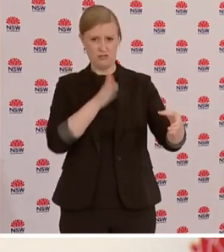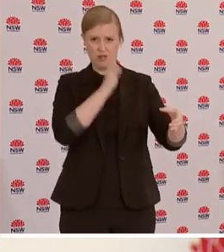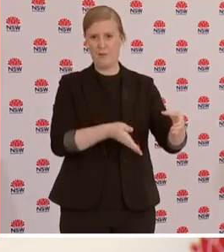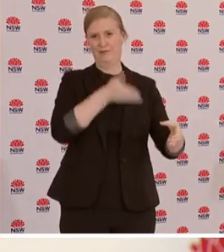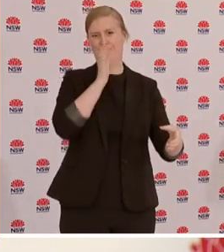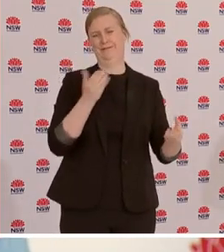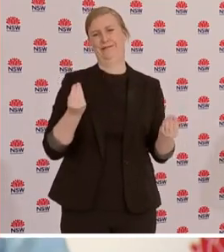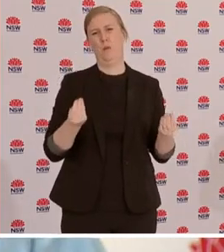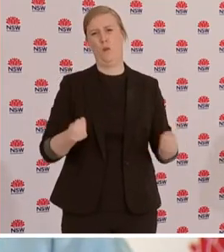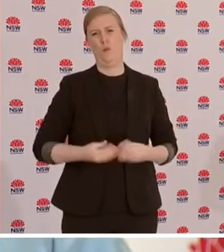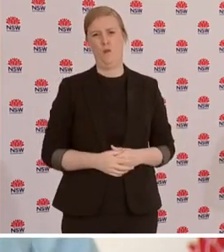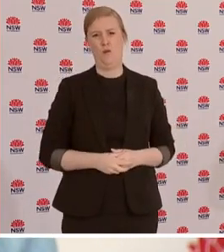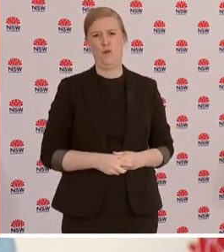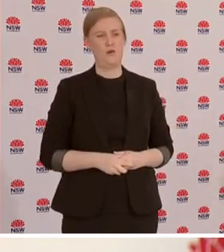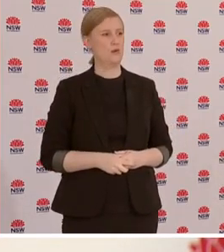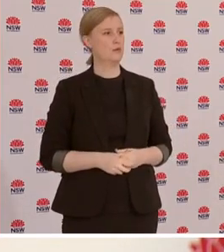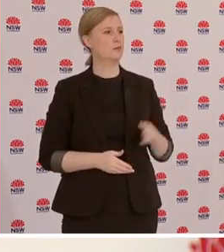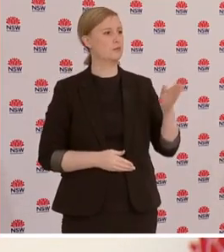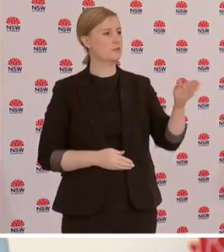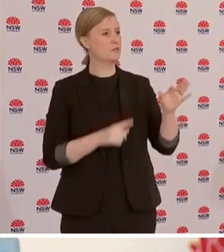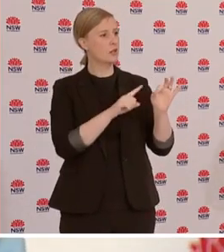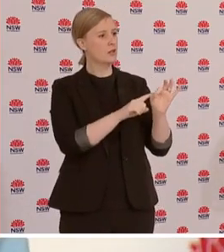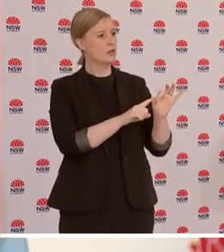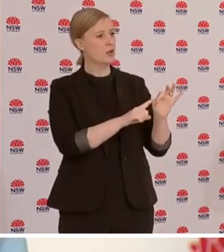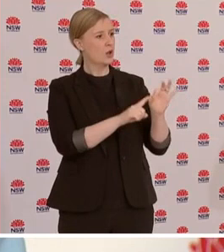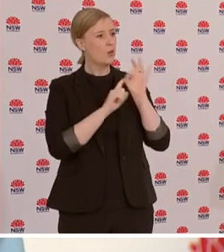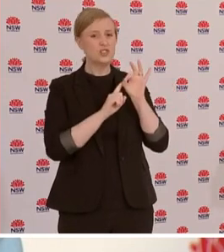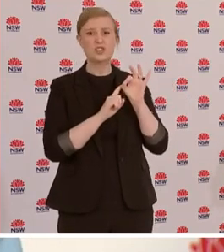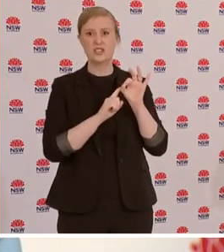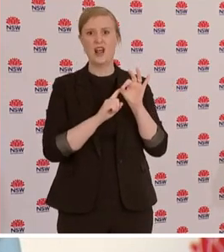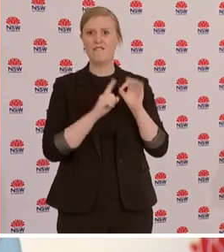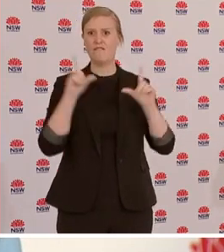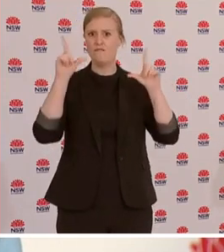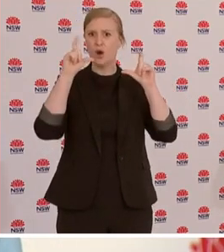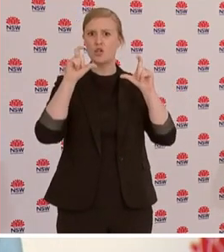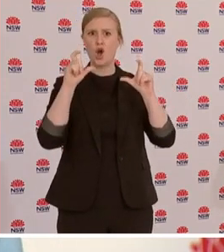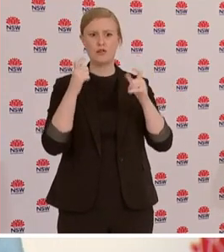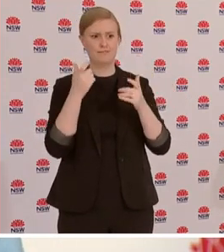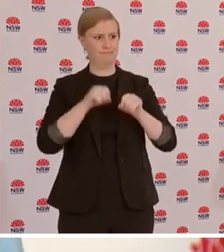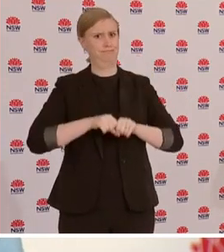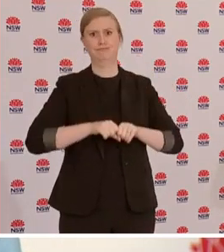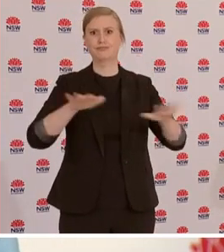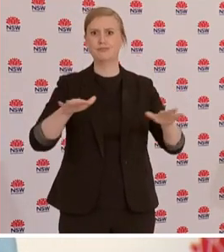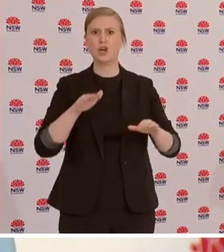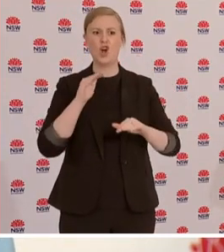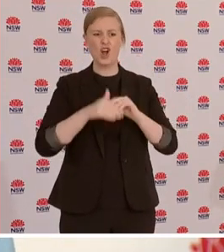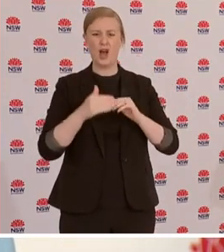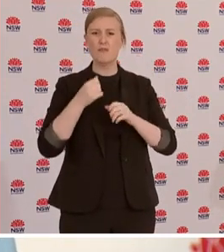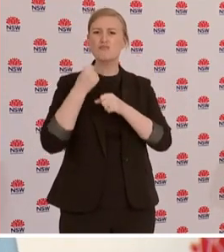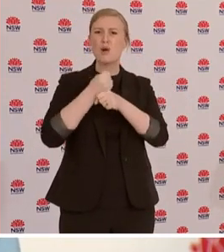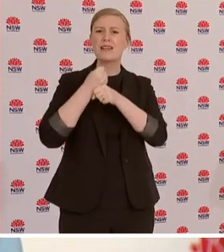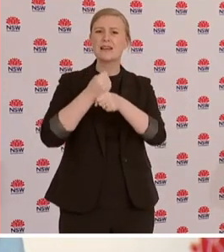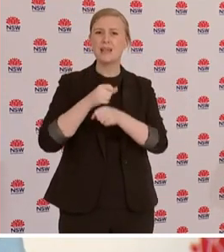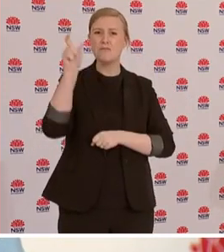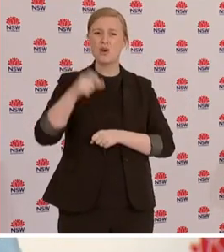of the photos that galvanised this was the punching of the horse. What did you make of that firstly but also how many police officers were assaulted yesterday?